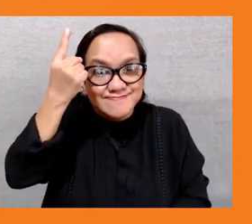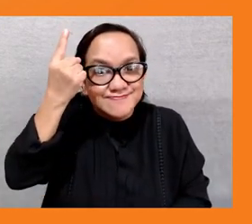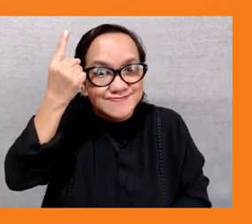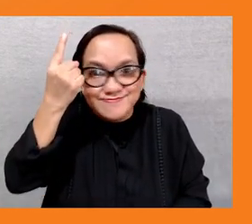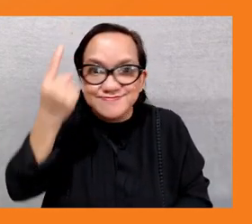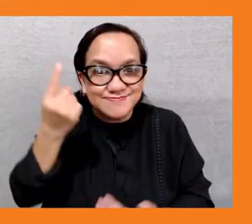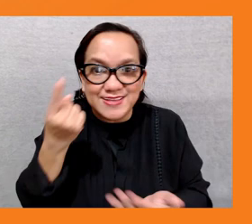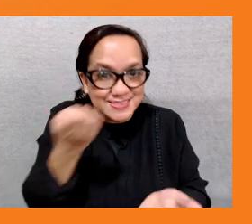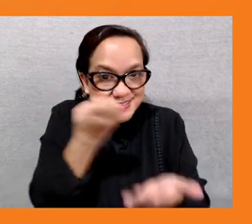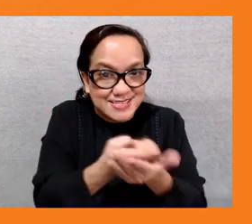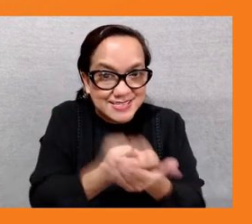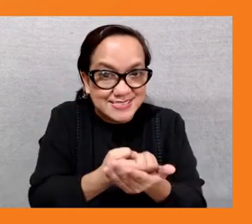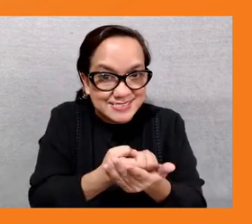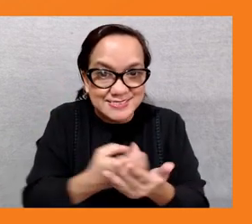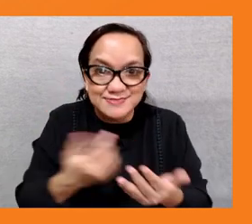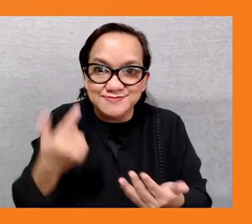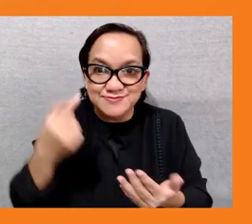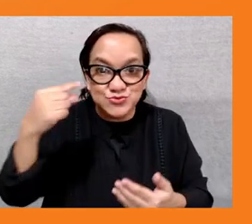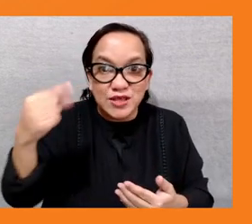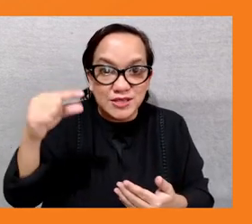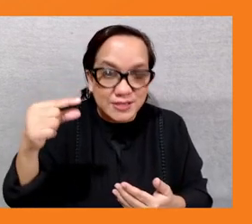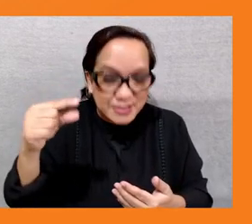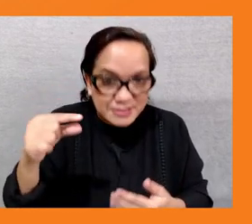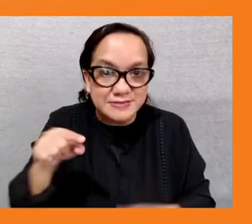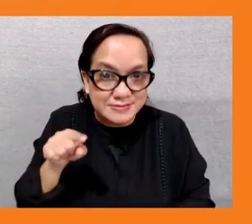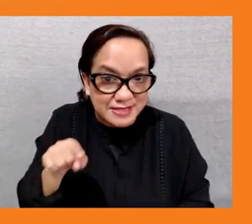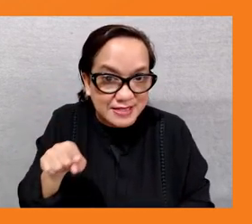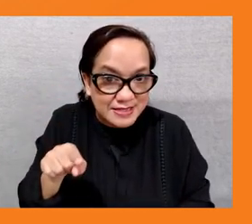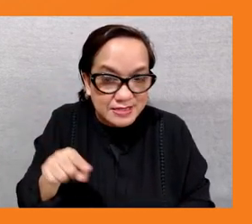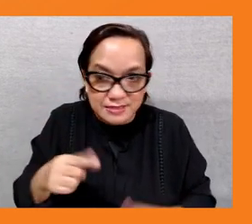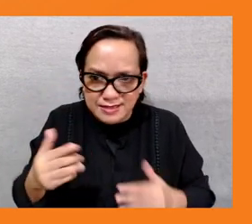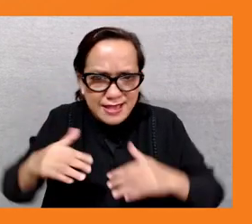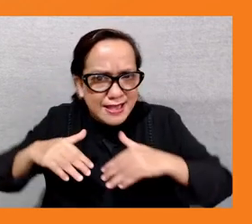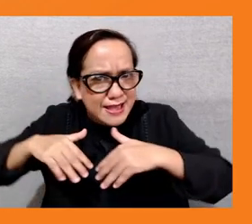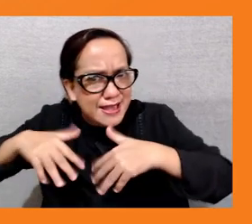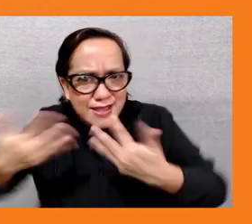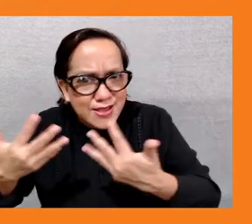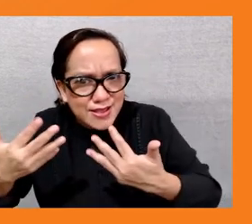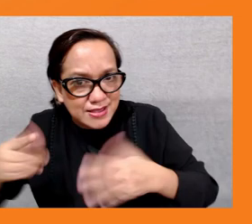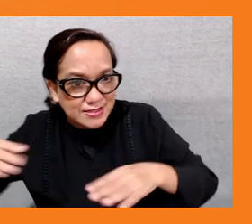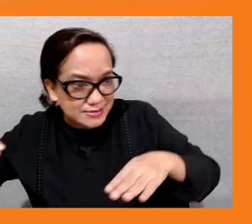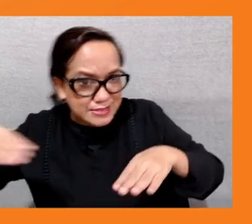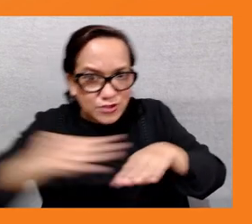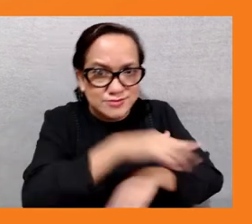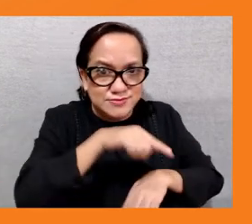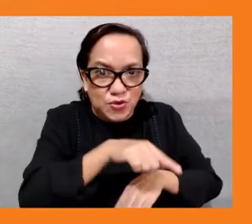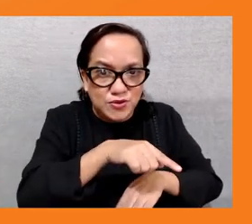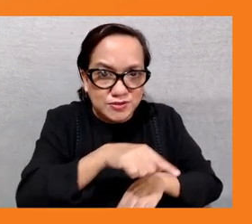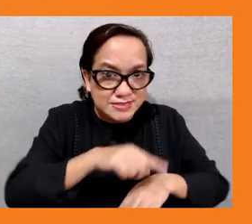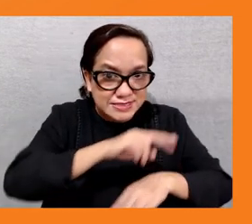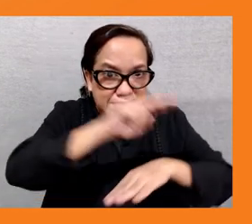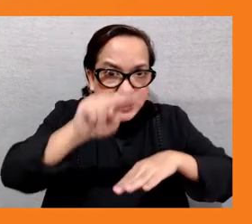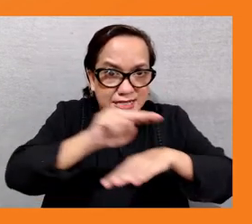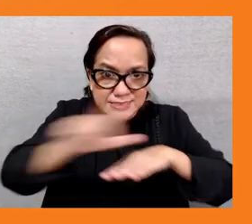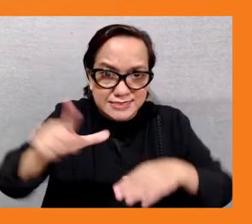directly or indirectly for instance natural resource-based sectors such as agriculture but also secondary